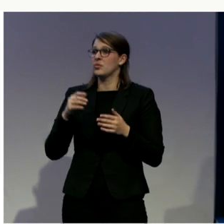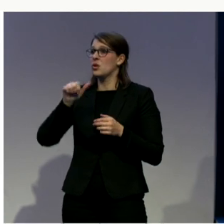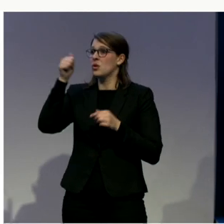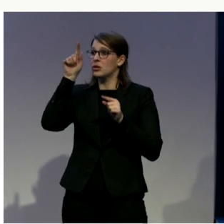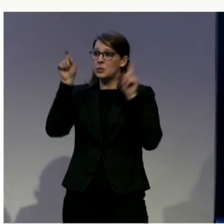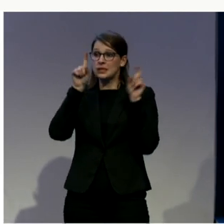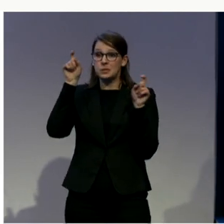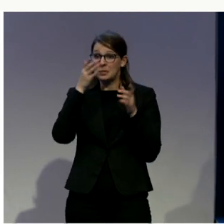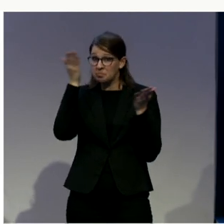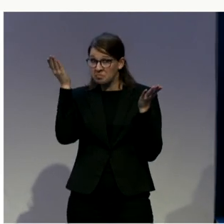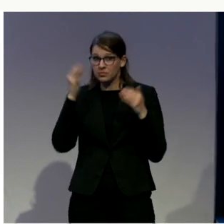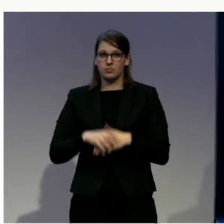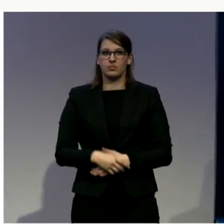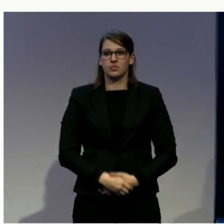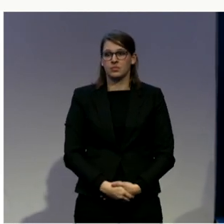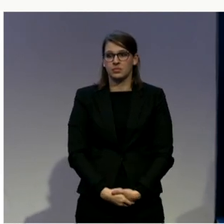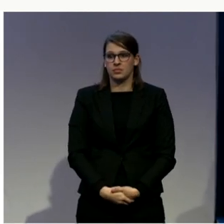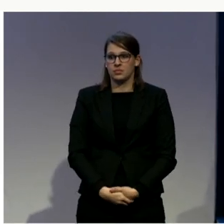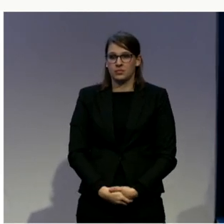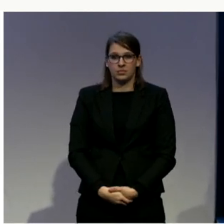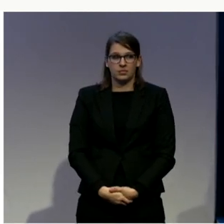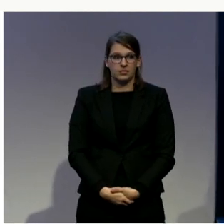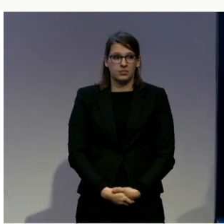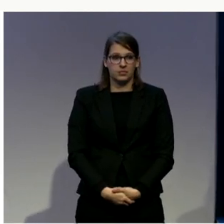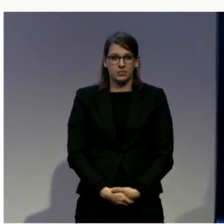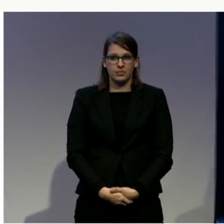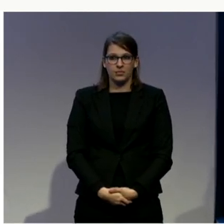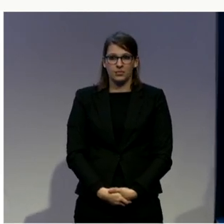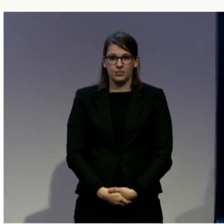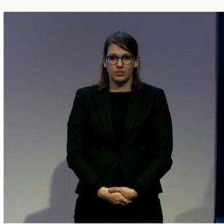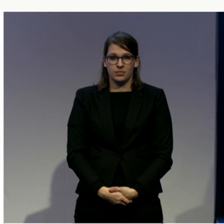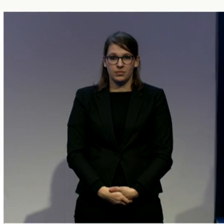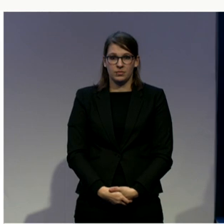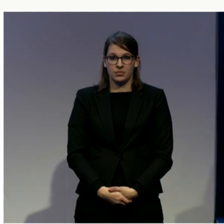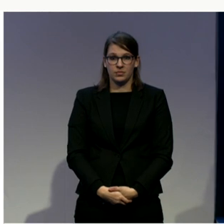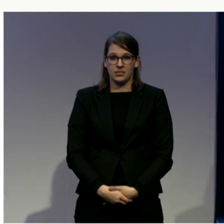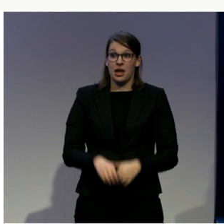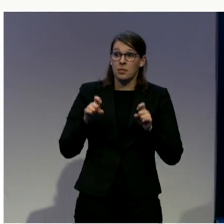Can you see anyone? Do we have to sing? There.